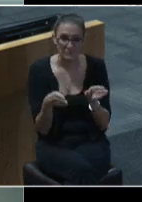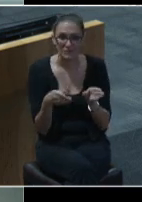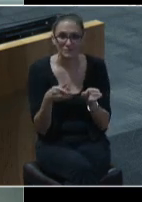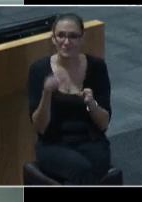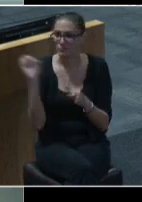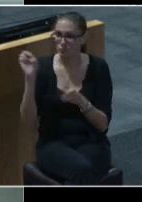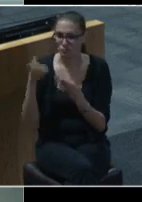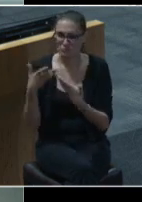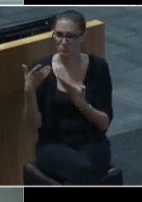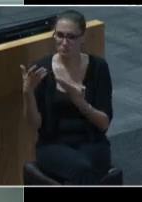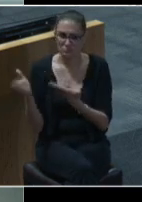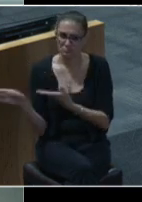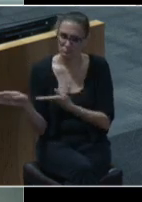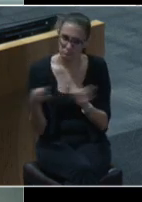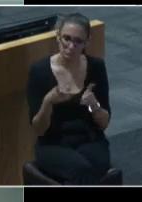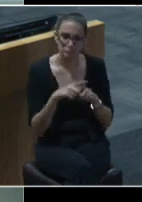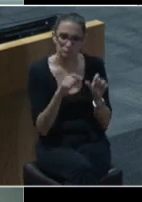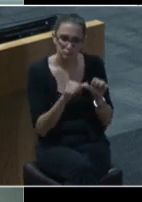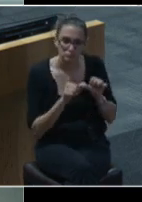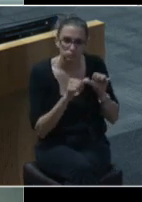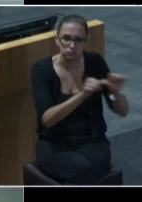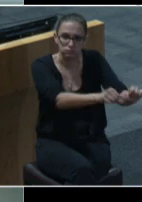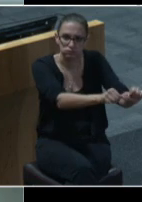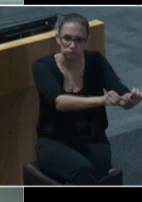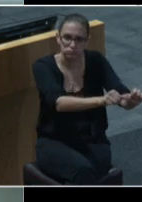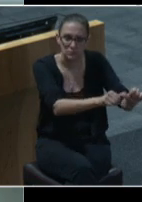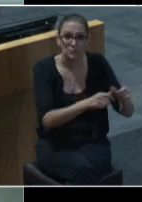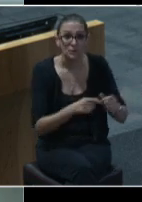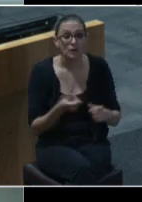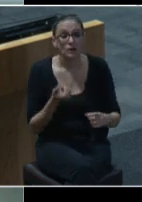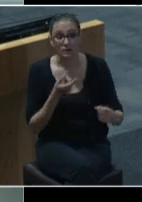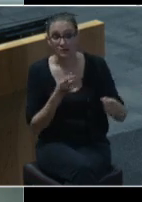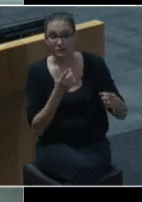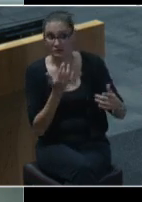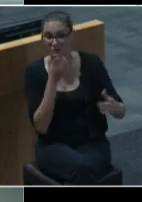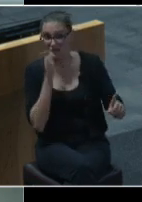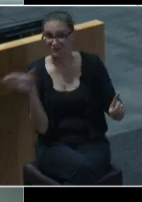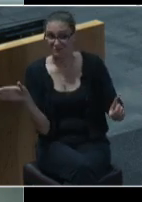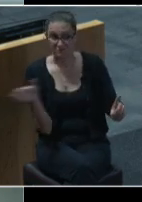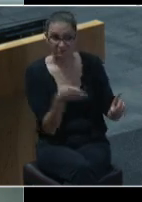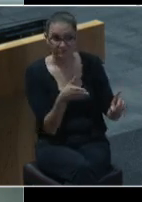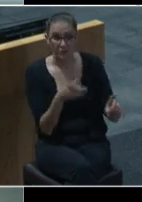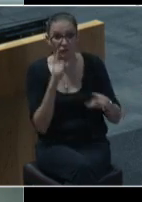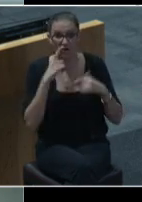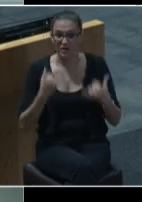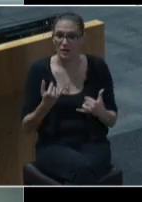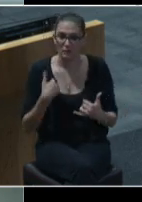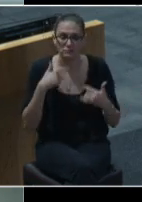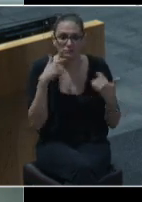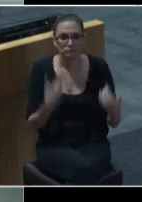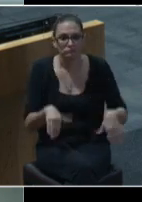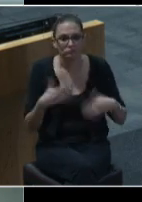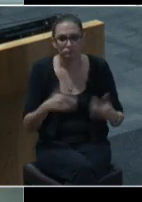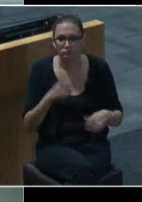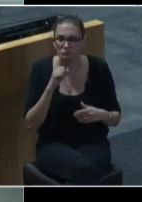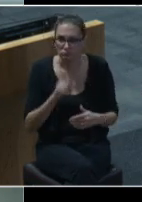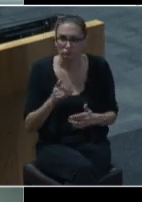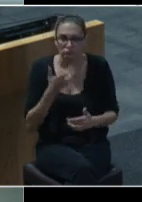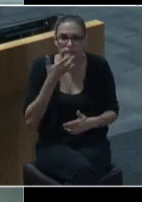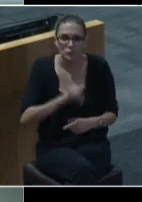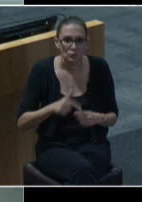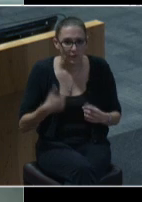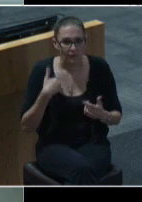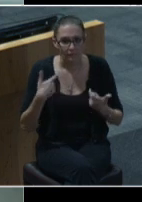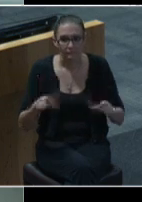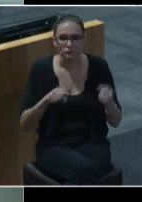until then we are fortunate to have a strong team of employees willing to work so hard